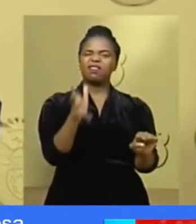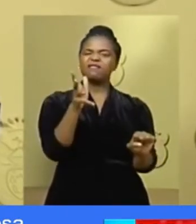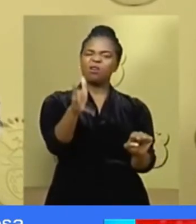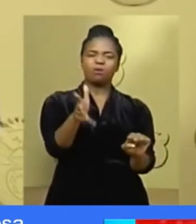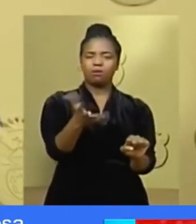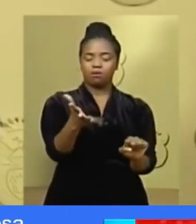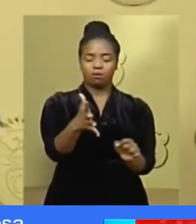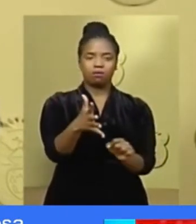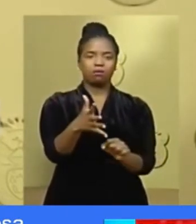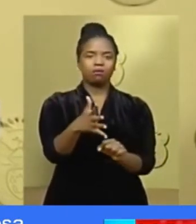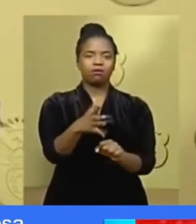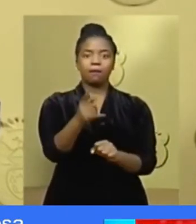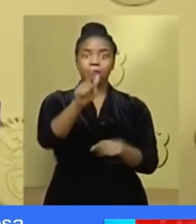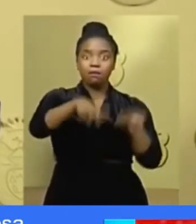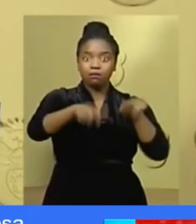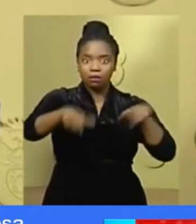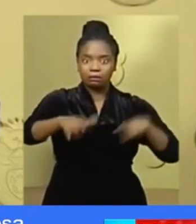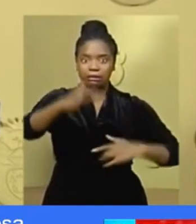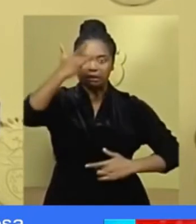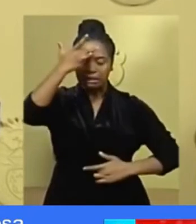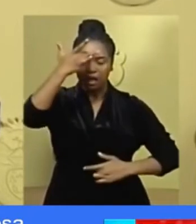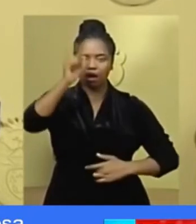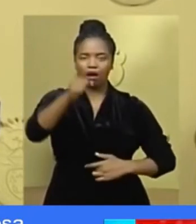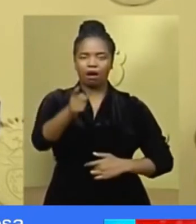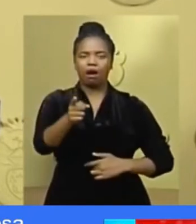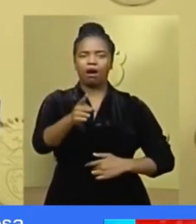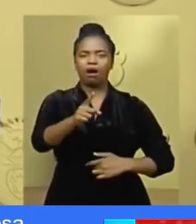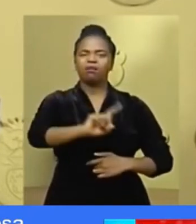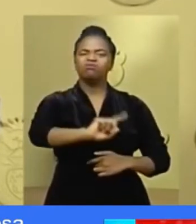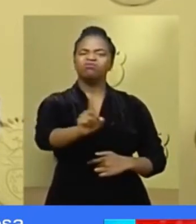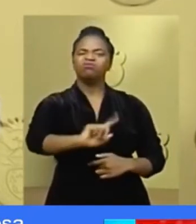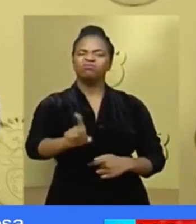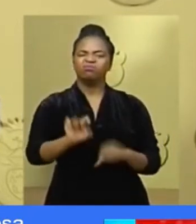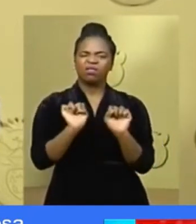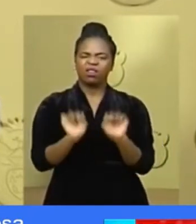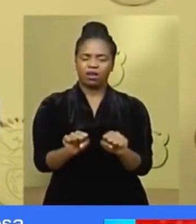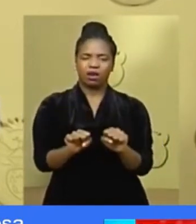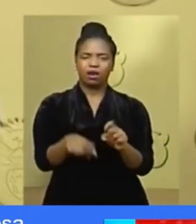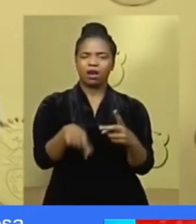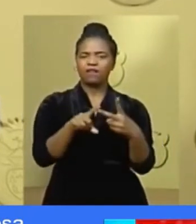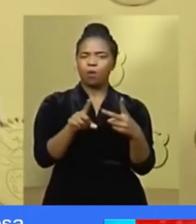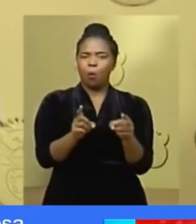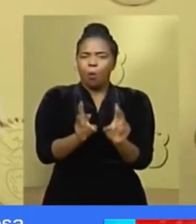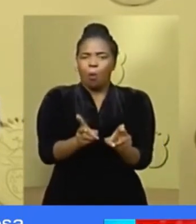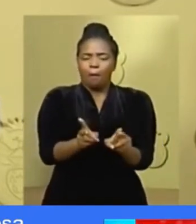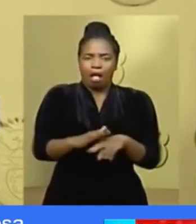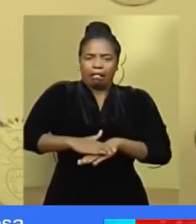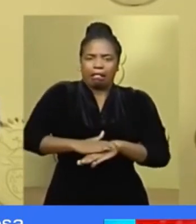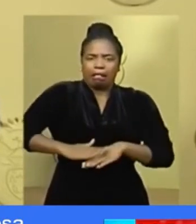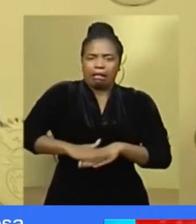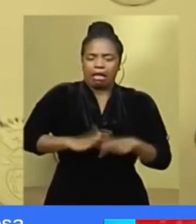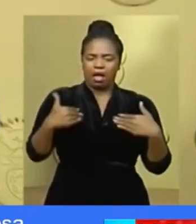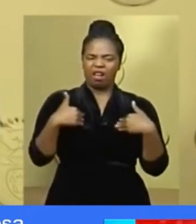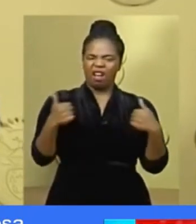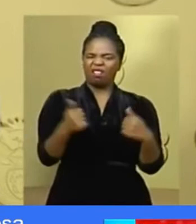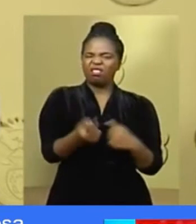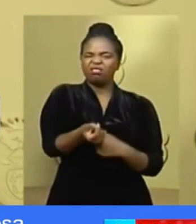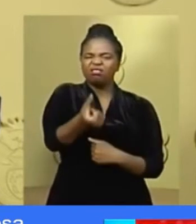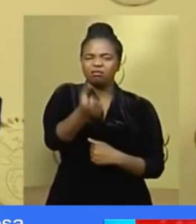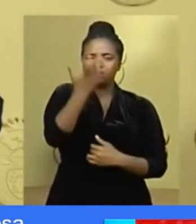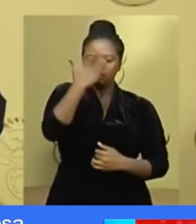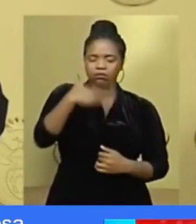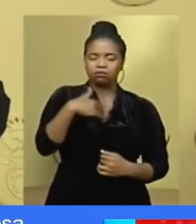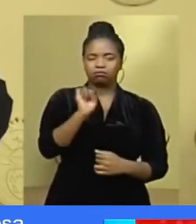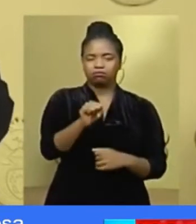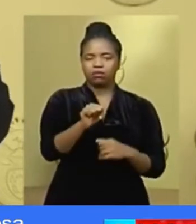patient management for severe cases and decentralized primary care for mild cases.